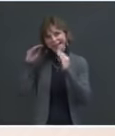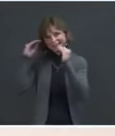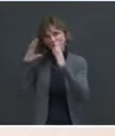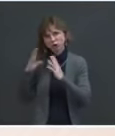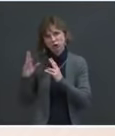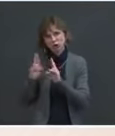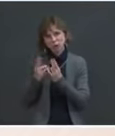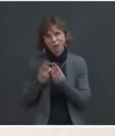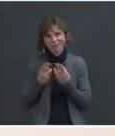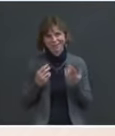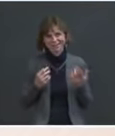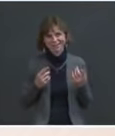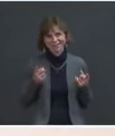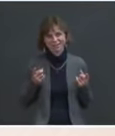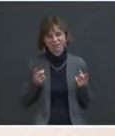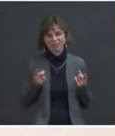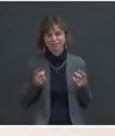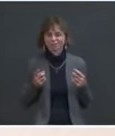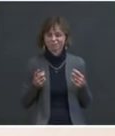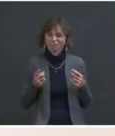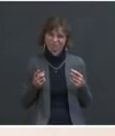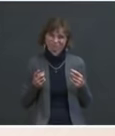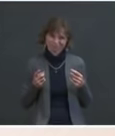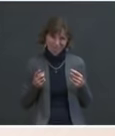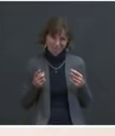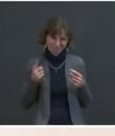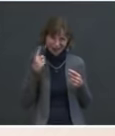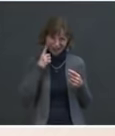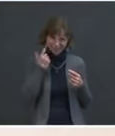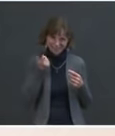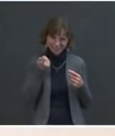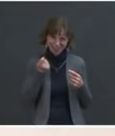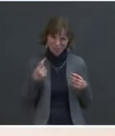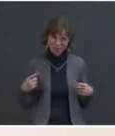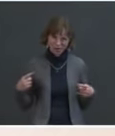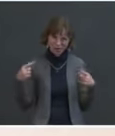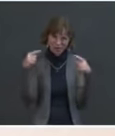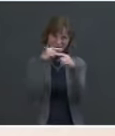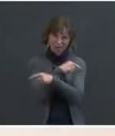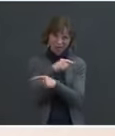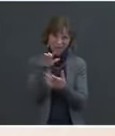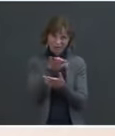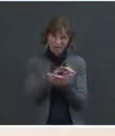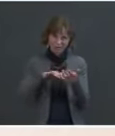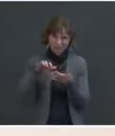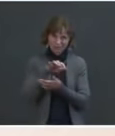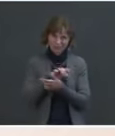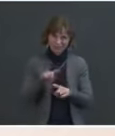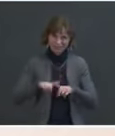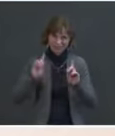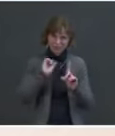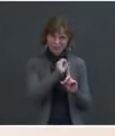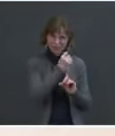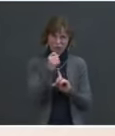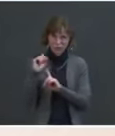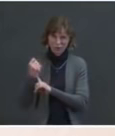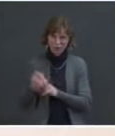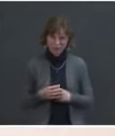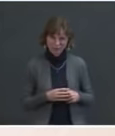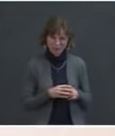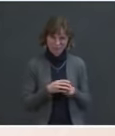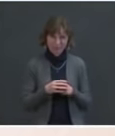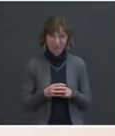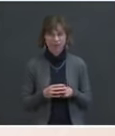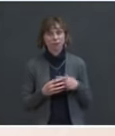I think that's a little bit of mixing different circumstances. I would say that It's children all in tight